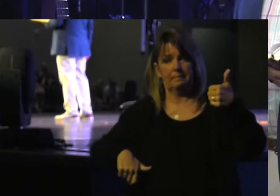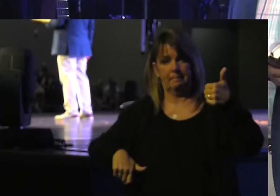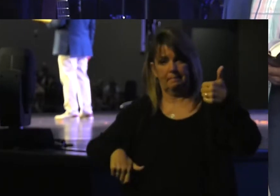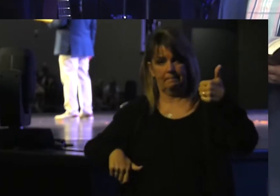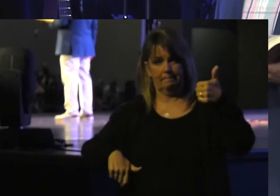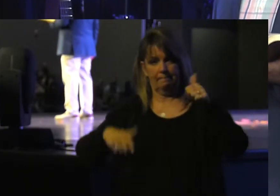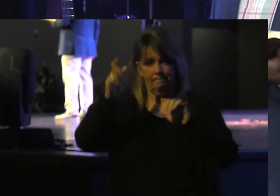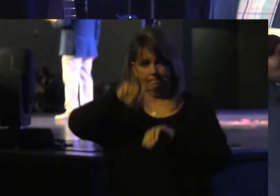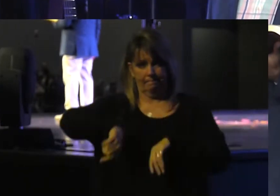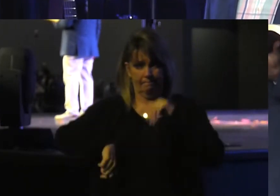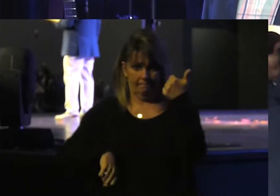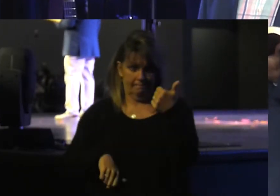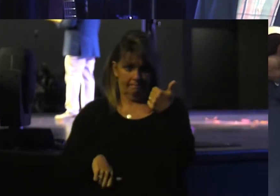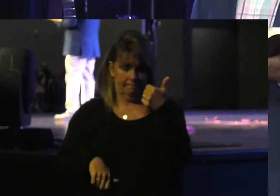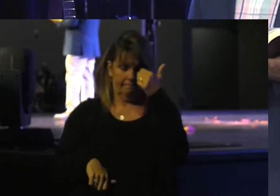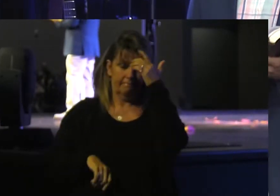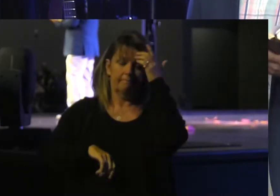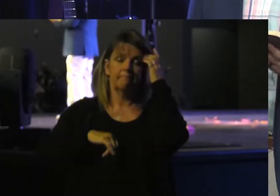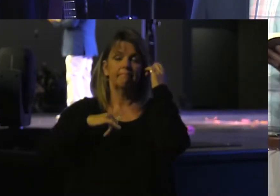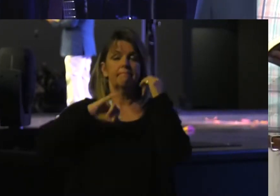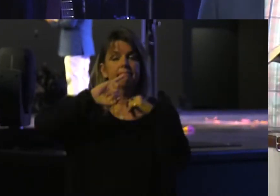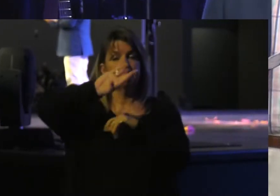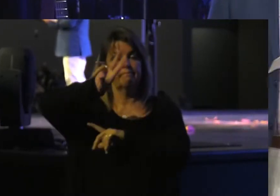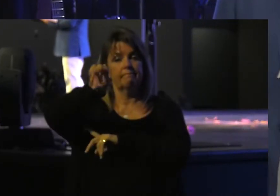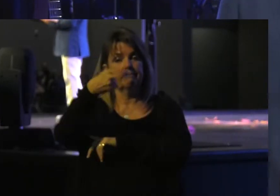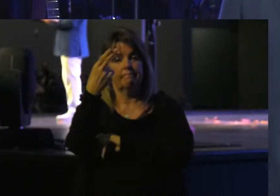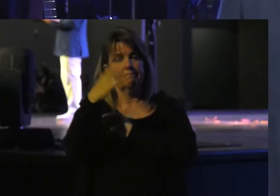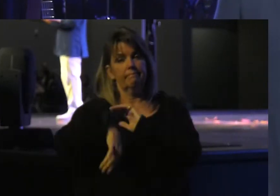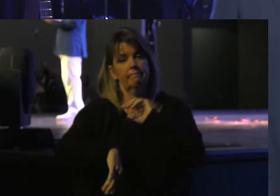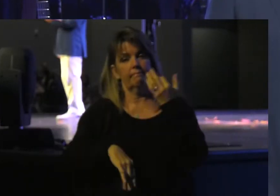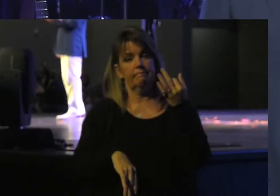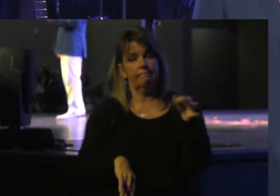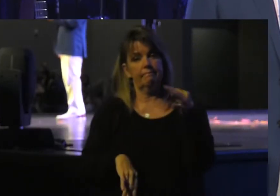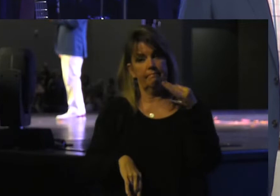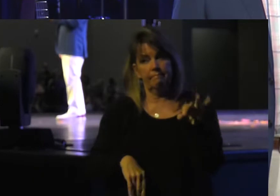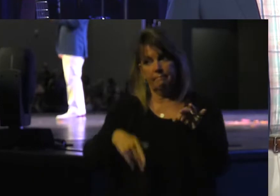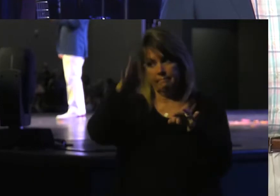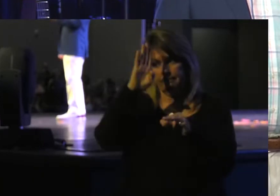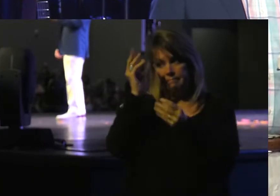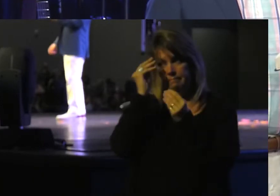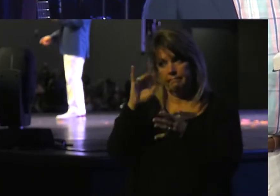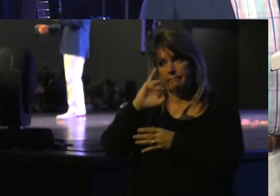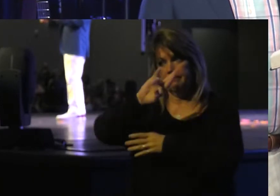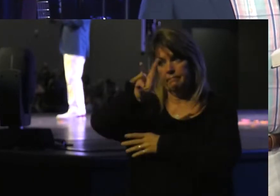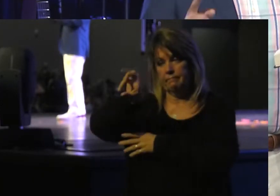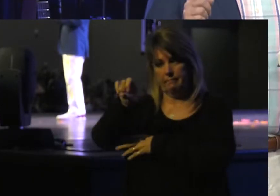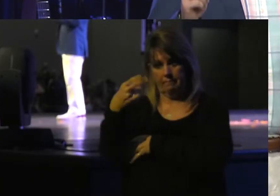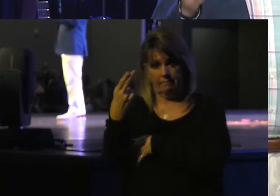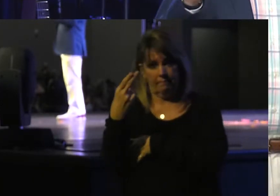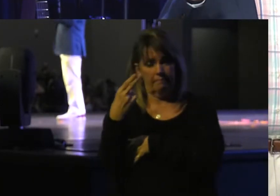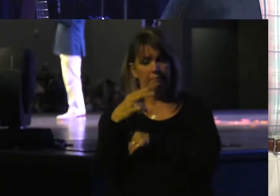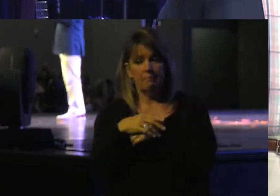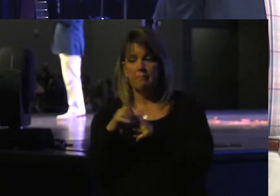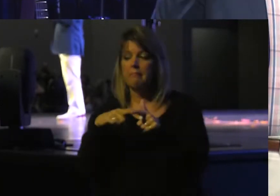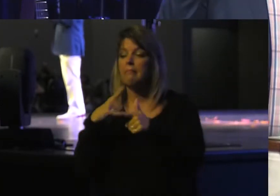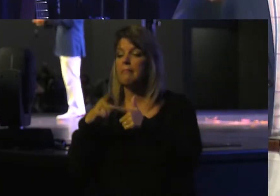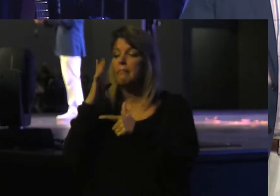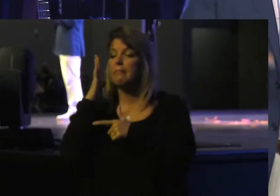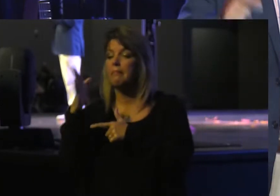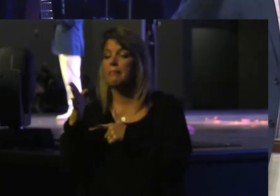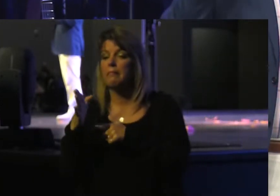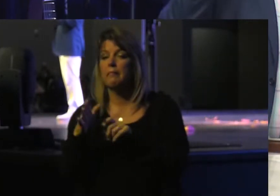Look at verse 10 of Jeremiah chapter 19. God says to Jeremiah, Then you shall